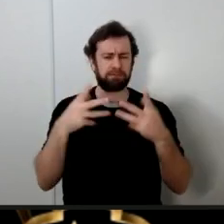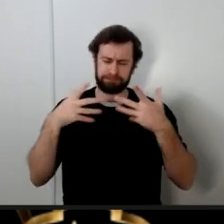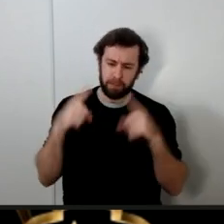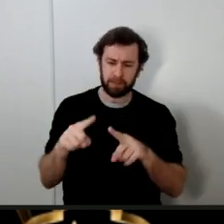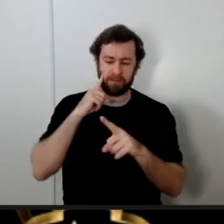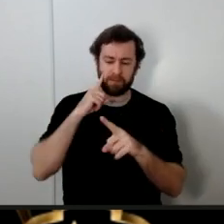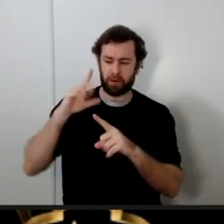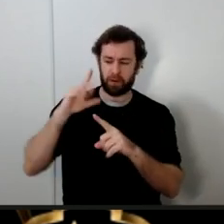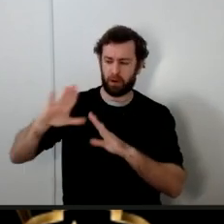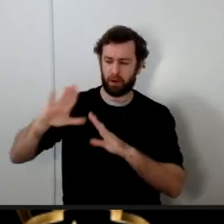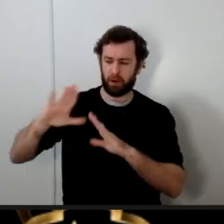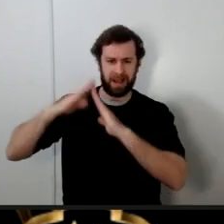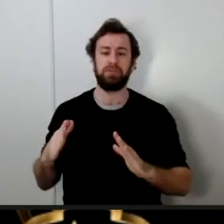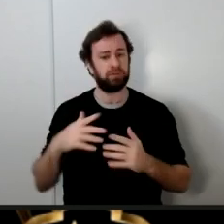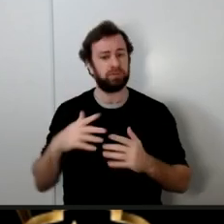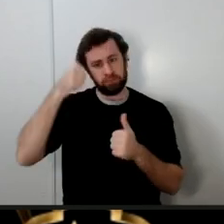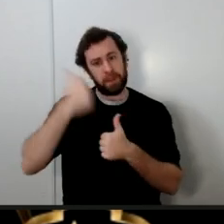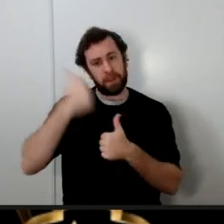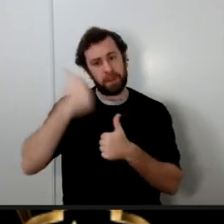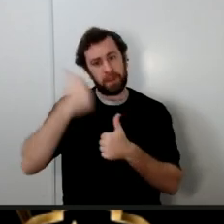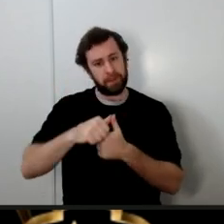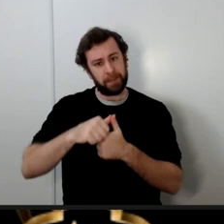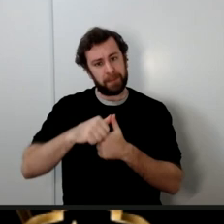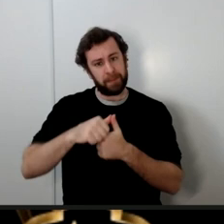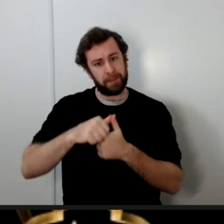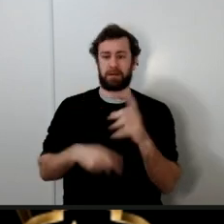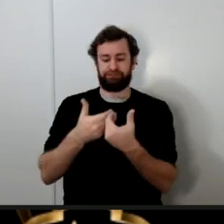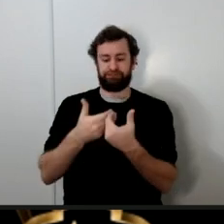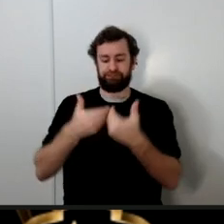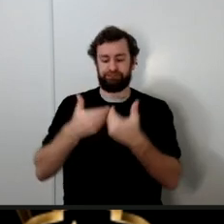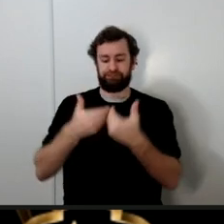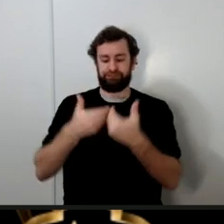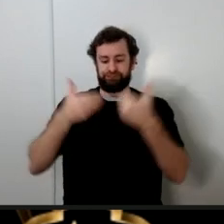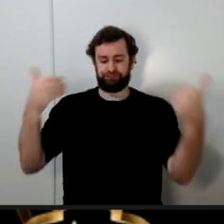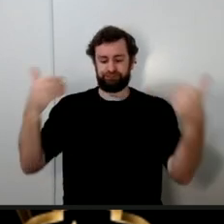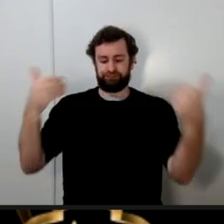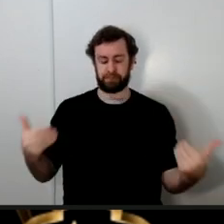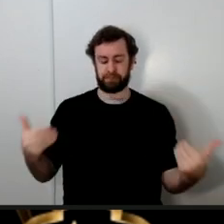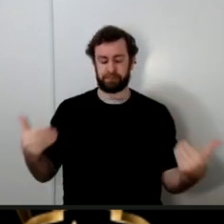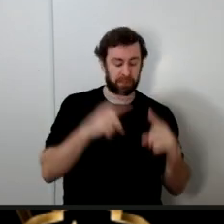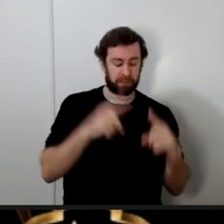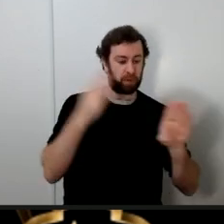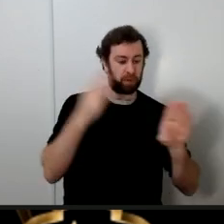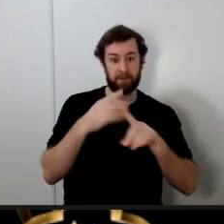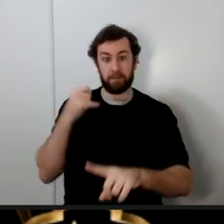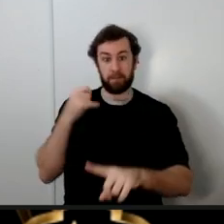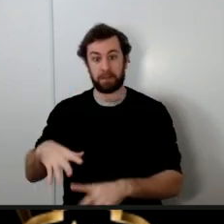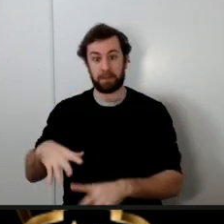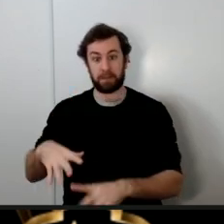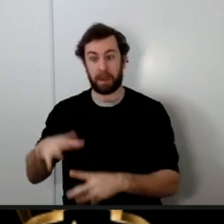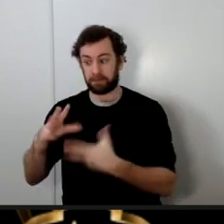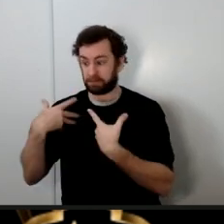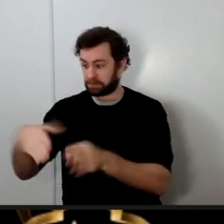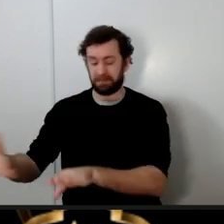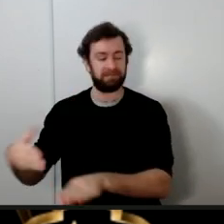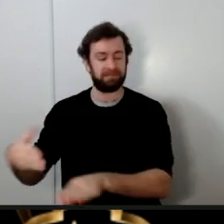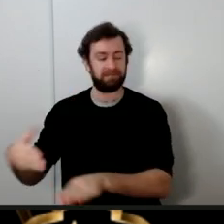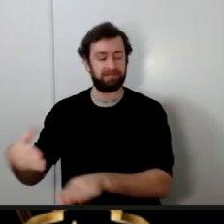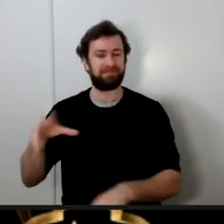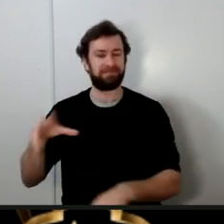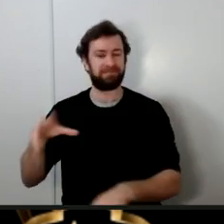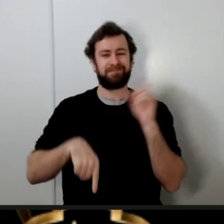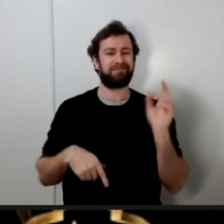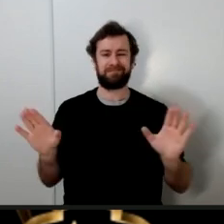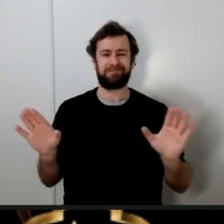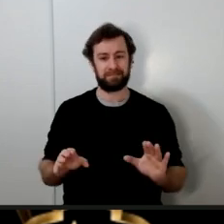we cannot detach the incident of the door from her martyrdom and every single year we